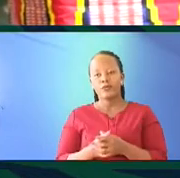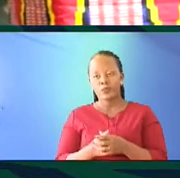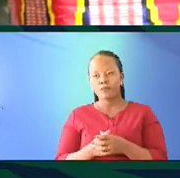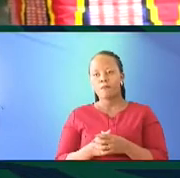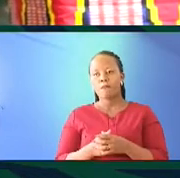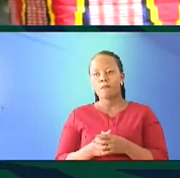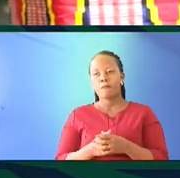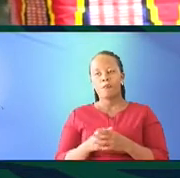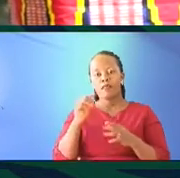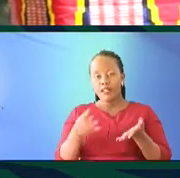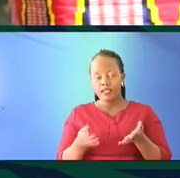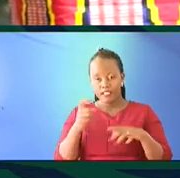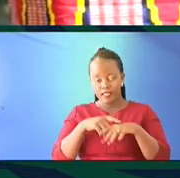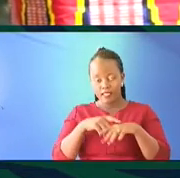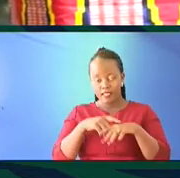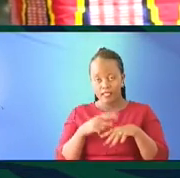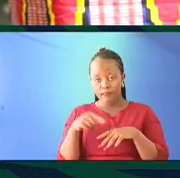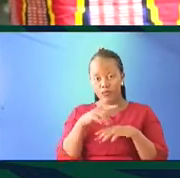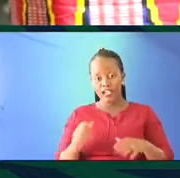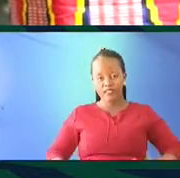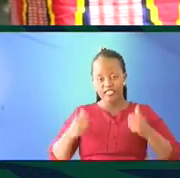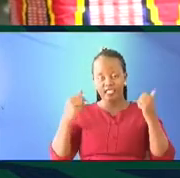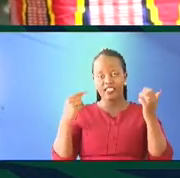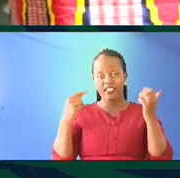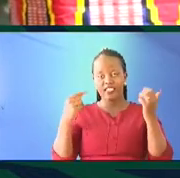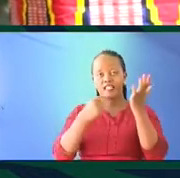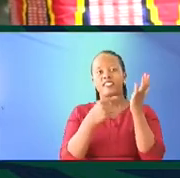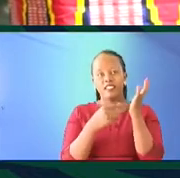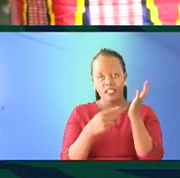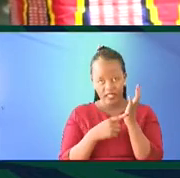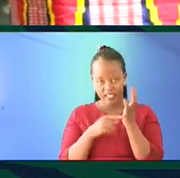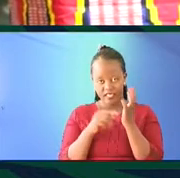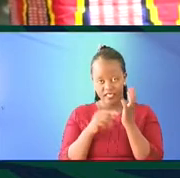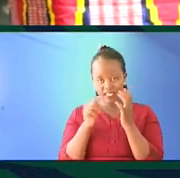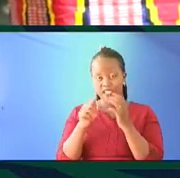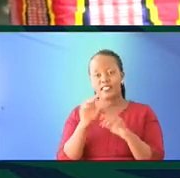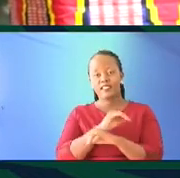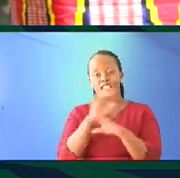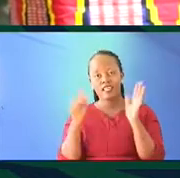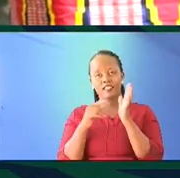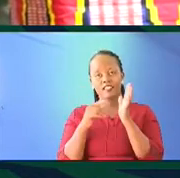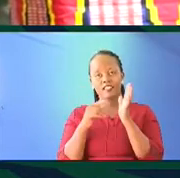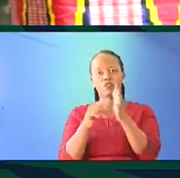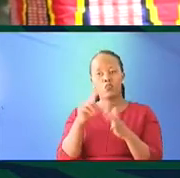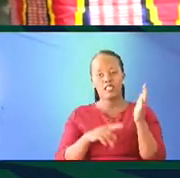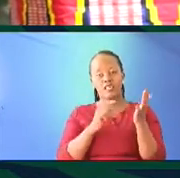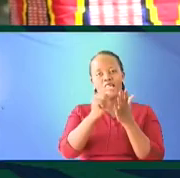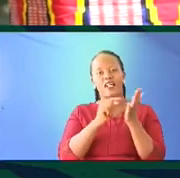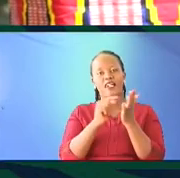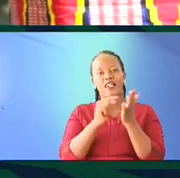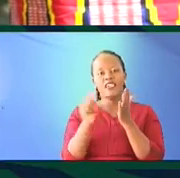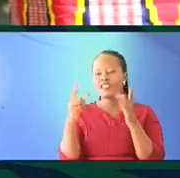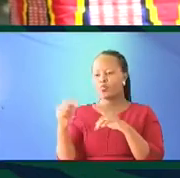the era we are living in, the digital era and so forth, is clearly telling us that the written word is not